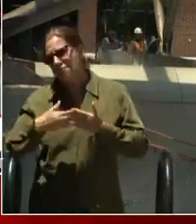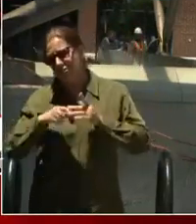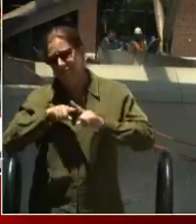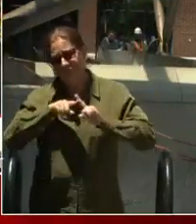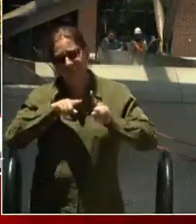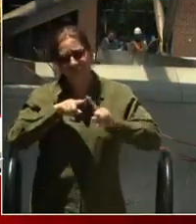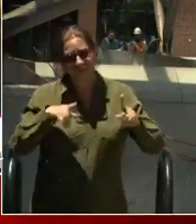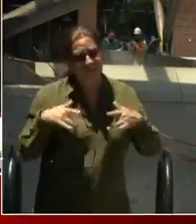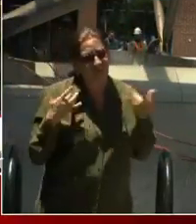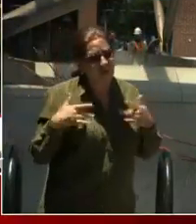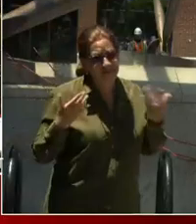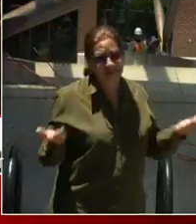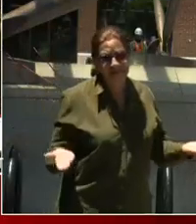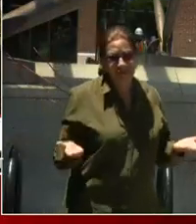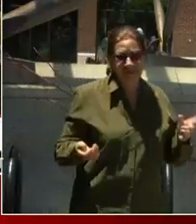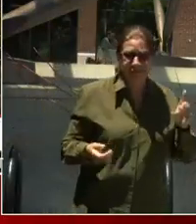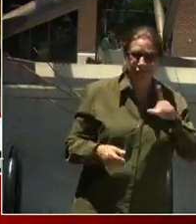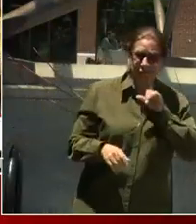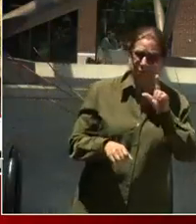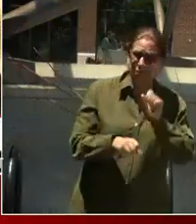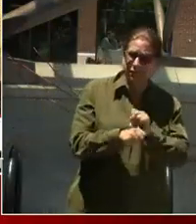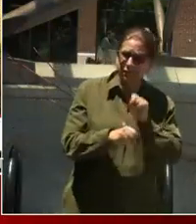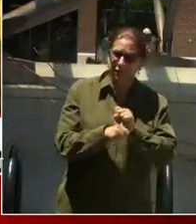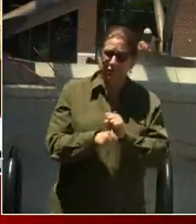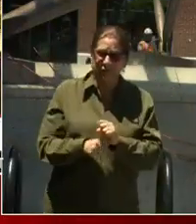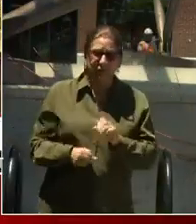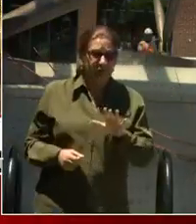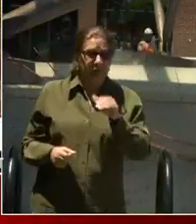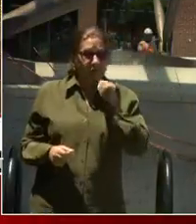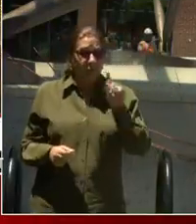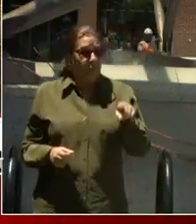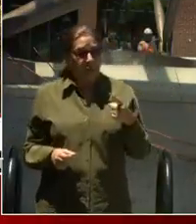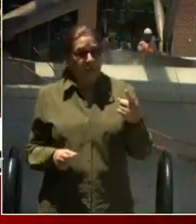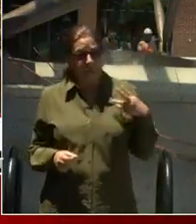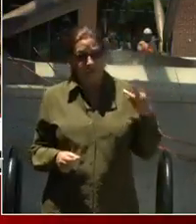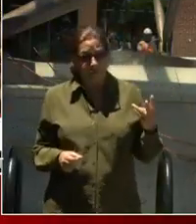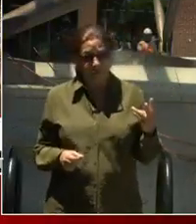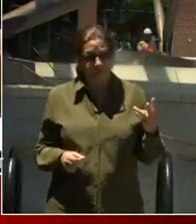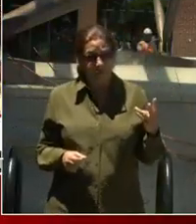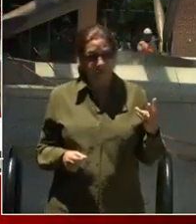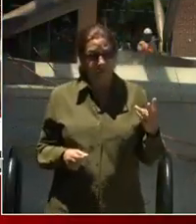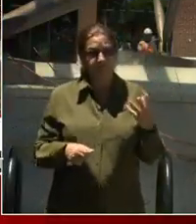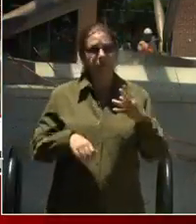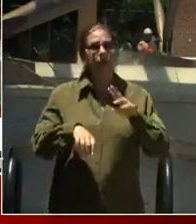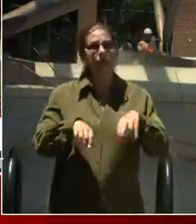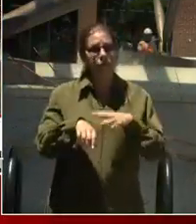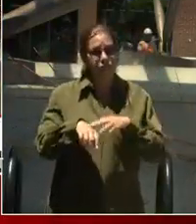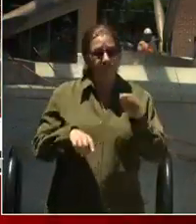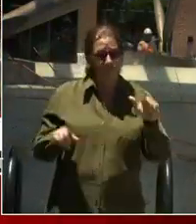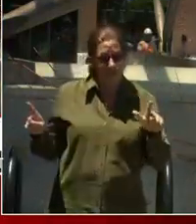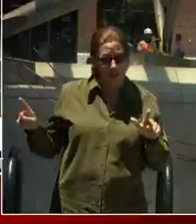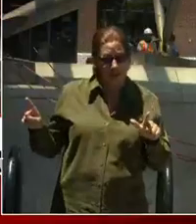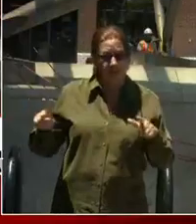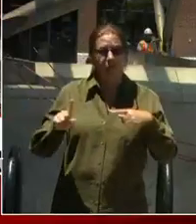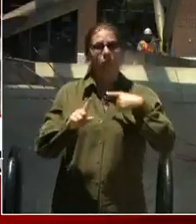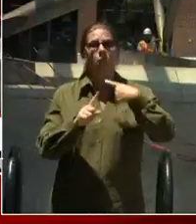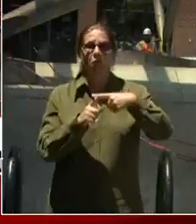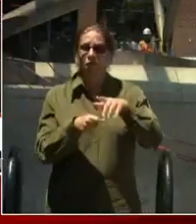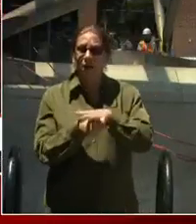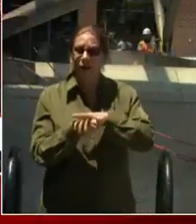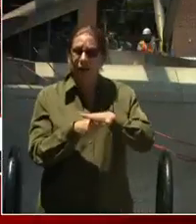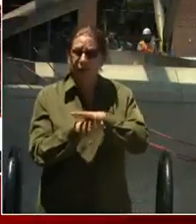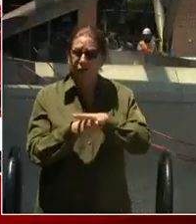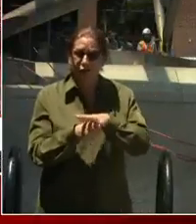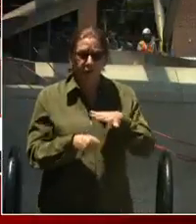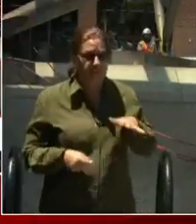and really to enjoy not just the Washington, that's the National Mall, but the neighborhoods so that people experience DC.